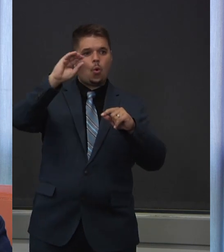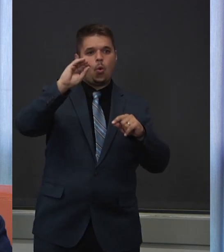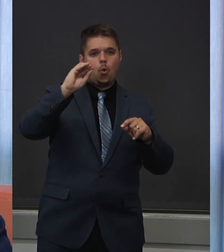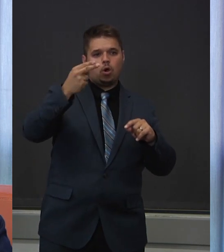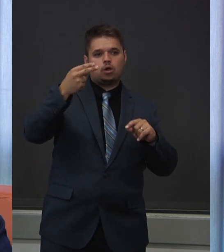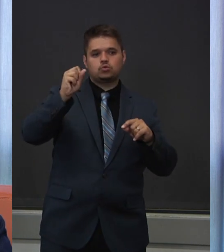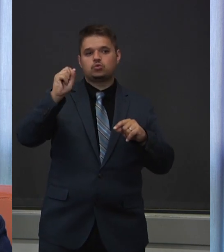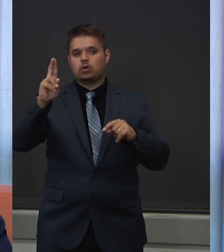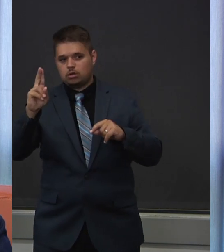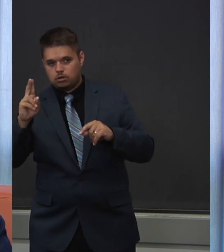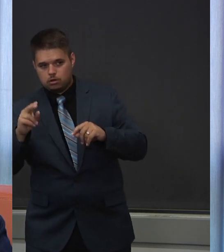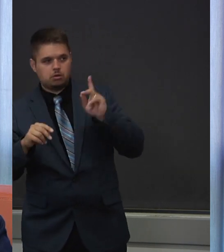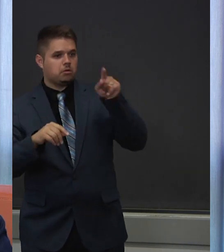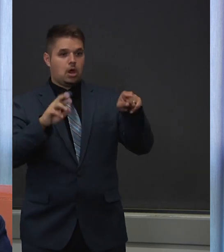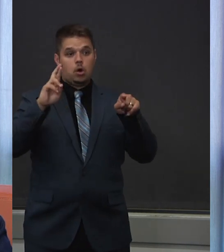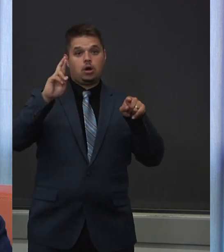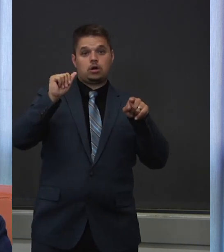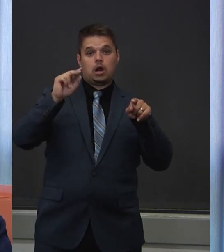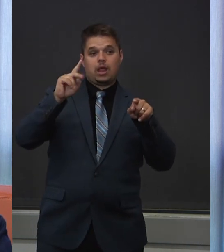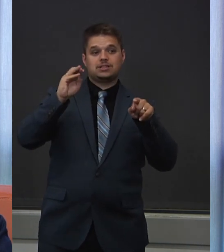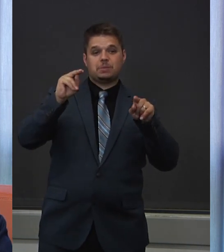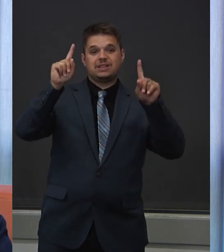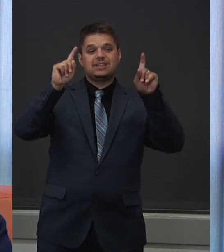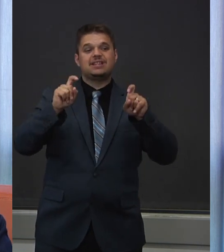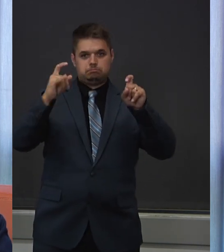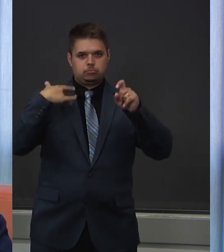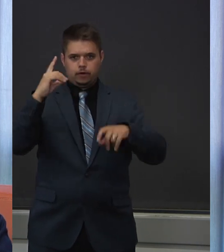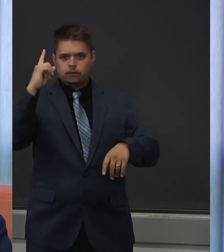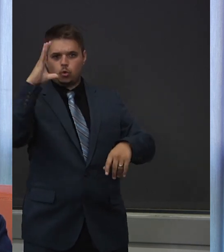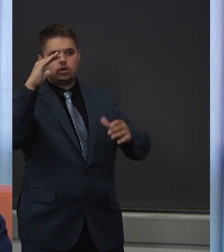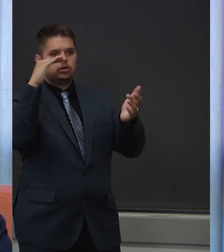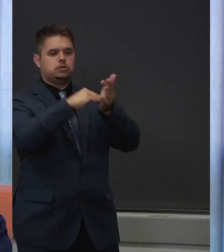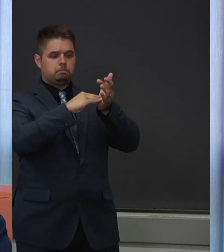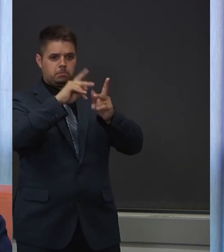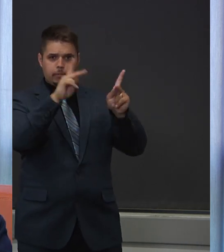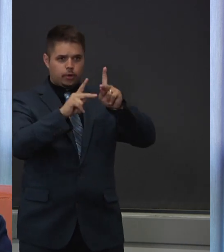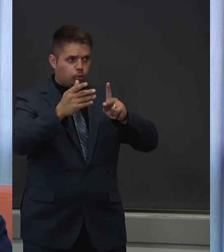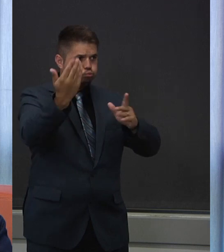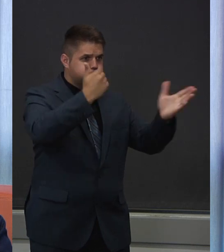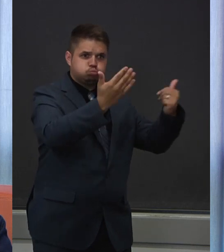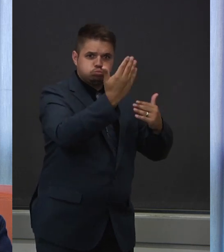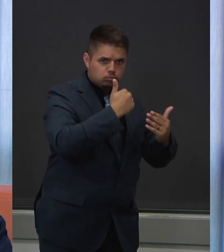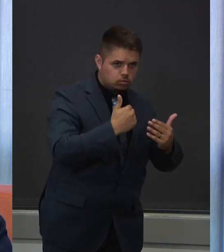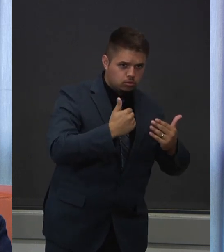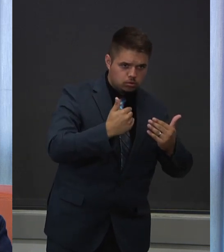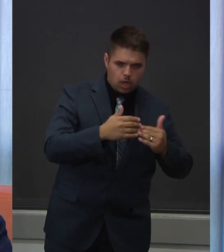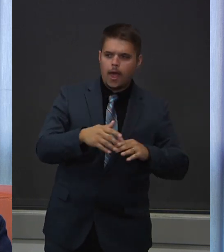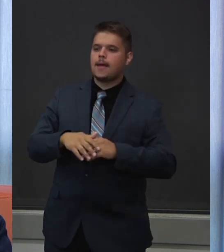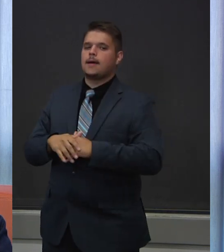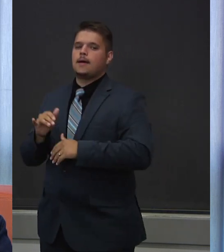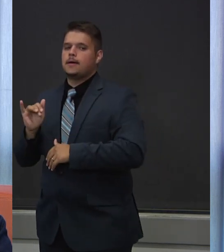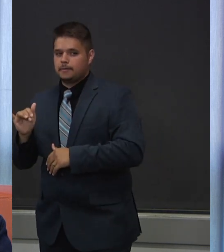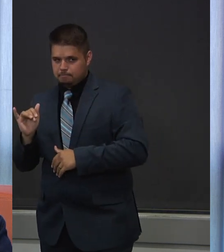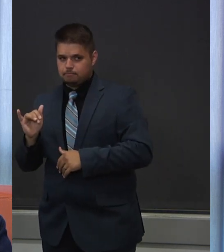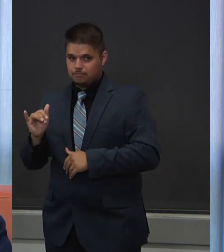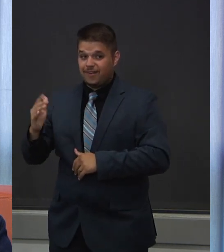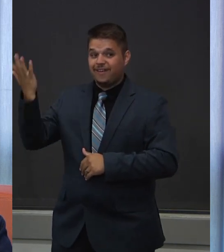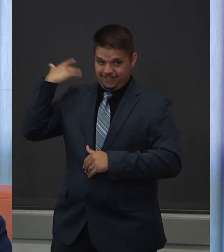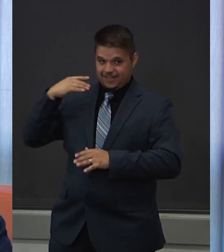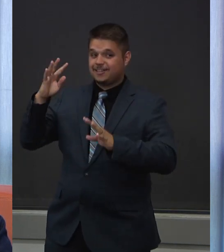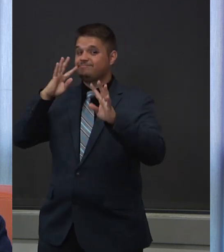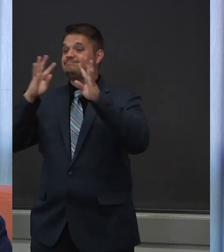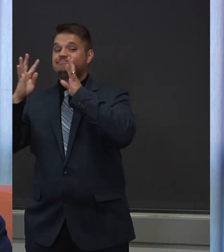,000 Oregonians. Is that true? Valerie, it sounds like you're referring to the key to Oregon study. And